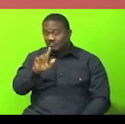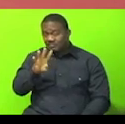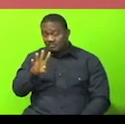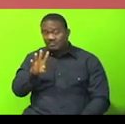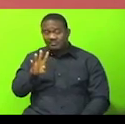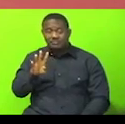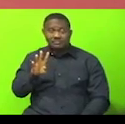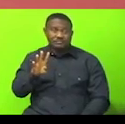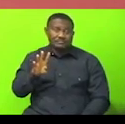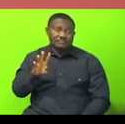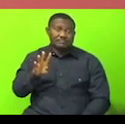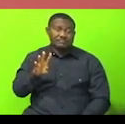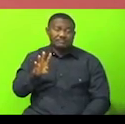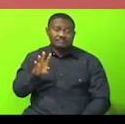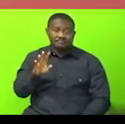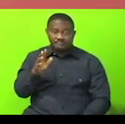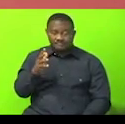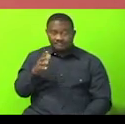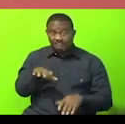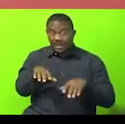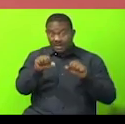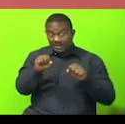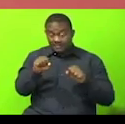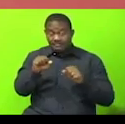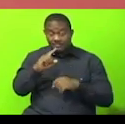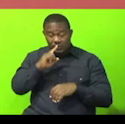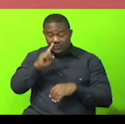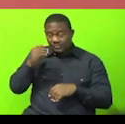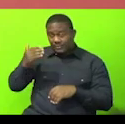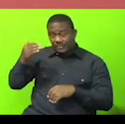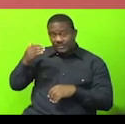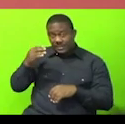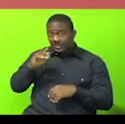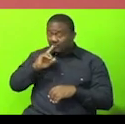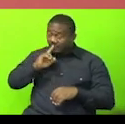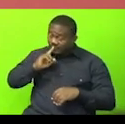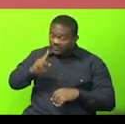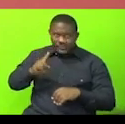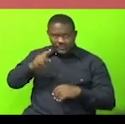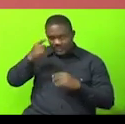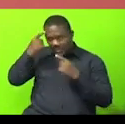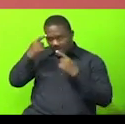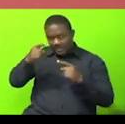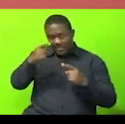2024, are adopted as a true record of proceedings.